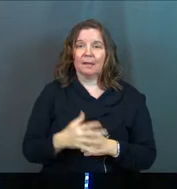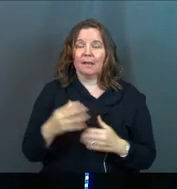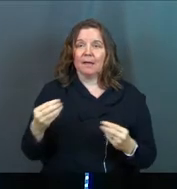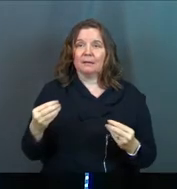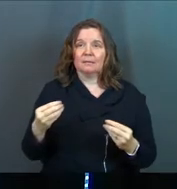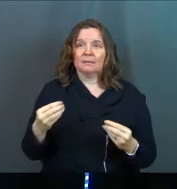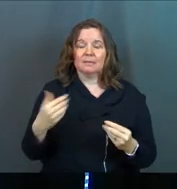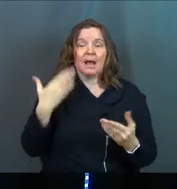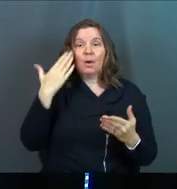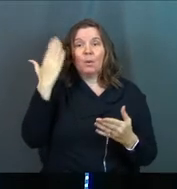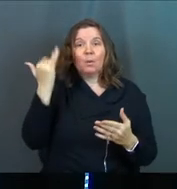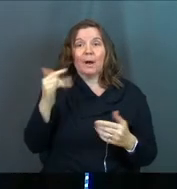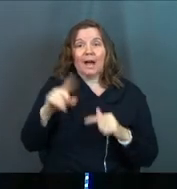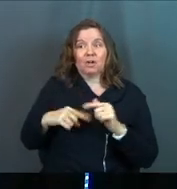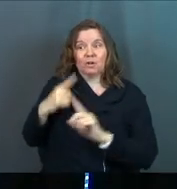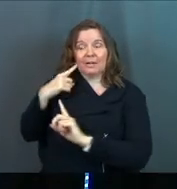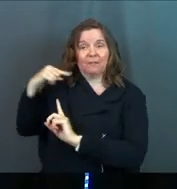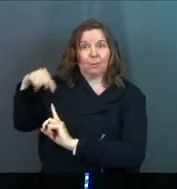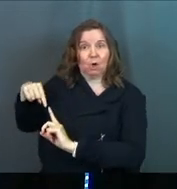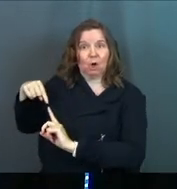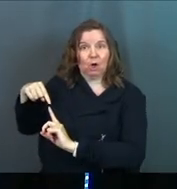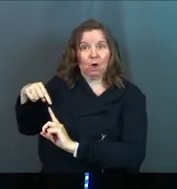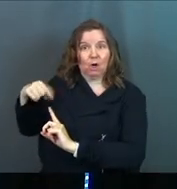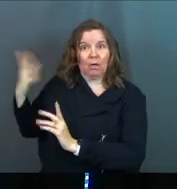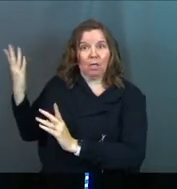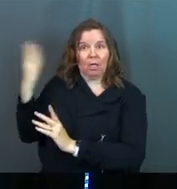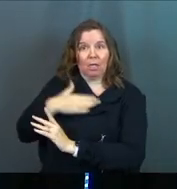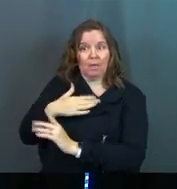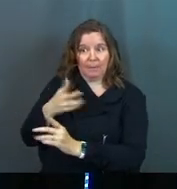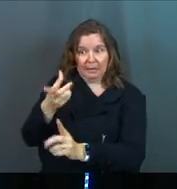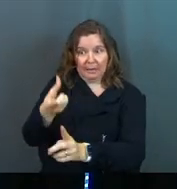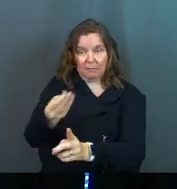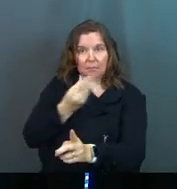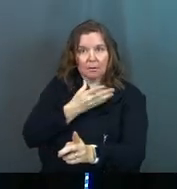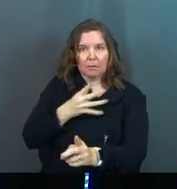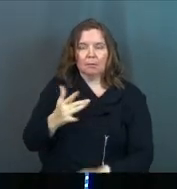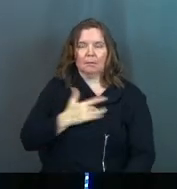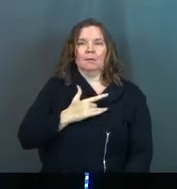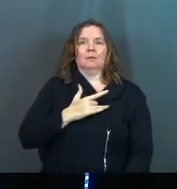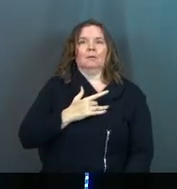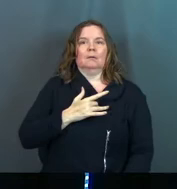And I don't know why I couldn't hear it from her, but I could hear it from him.